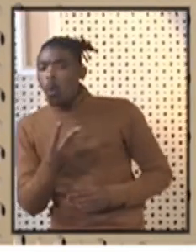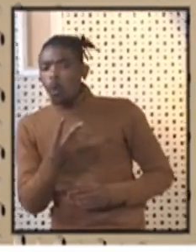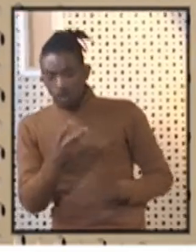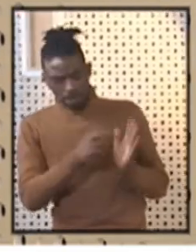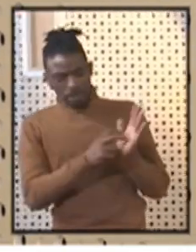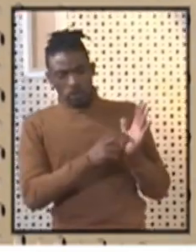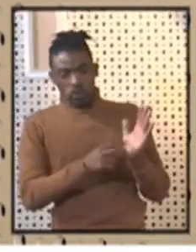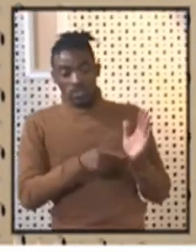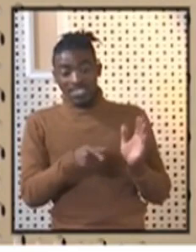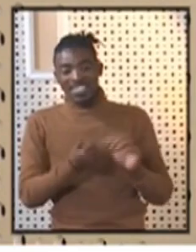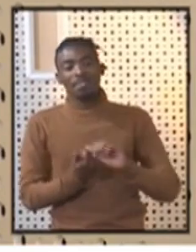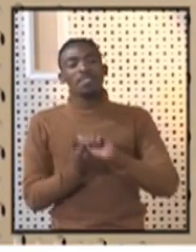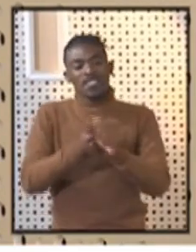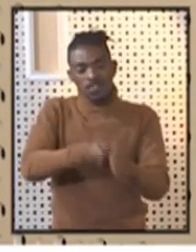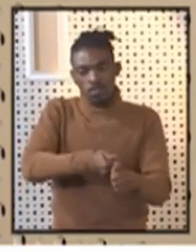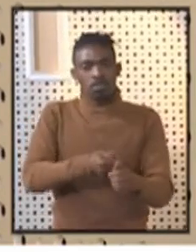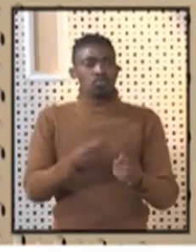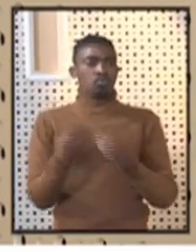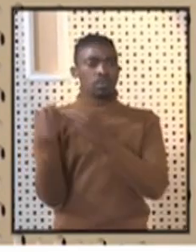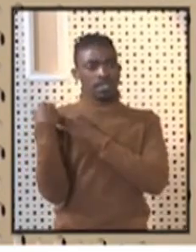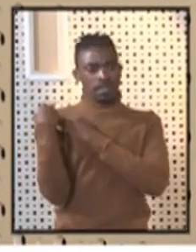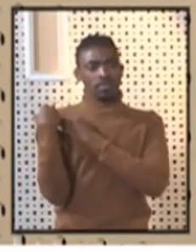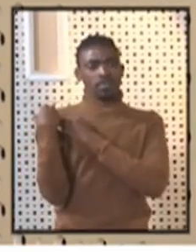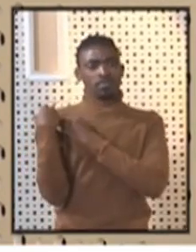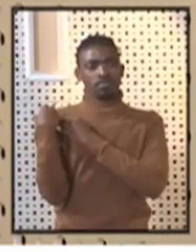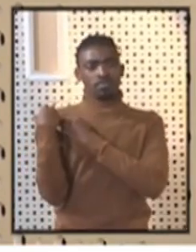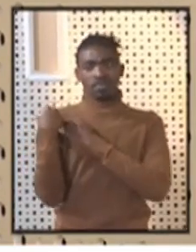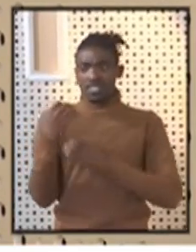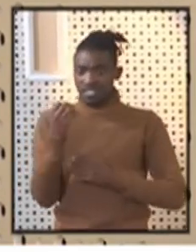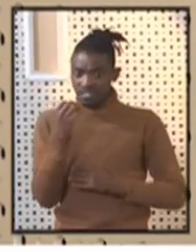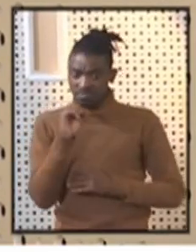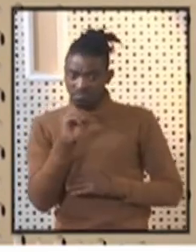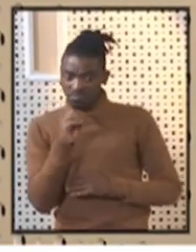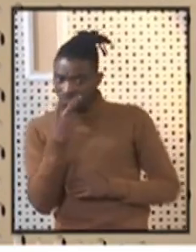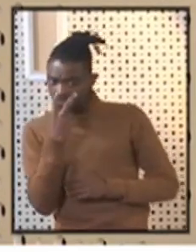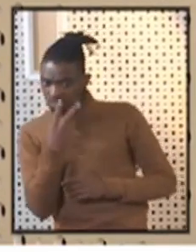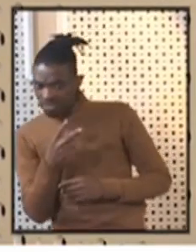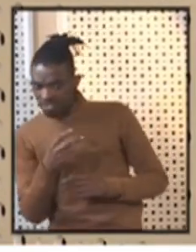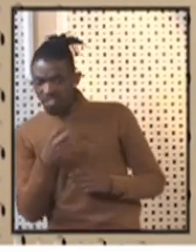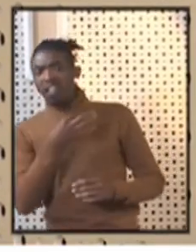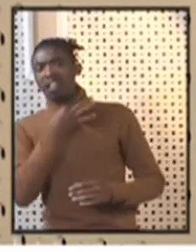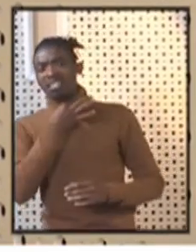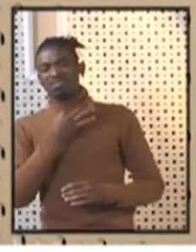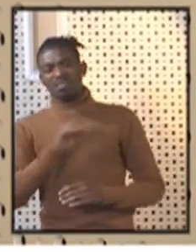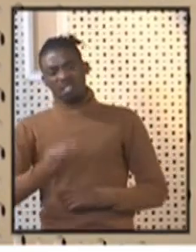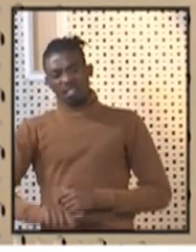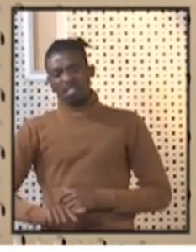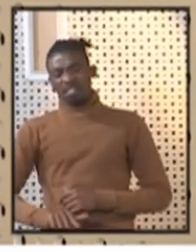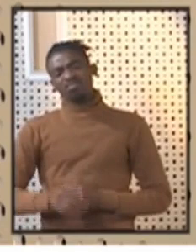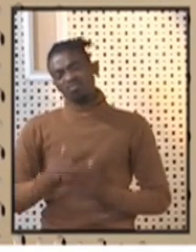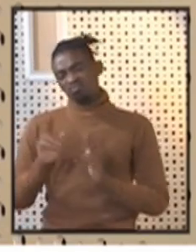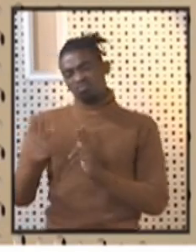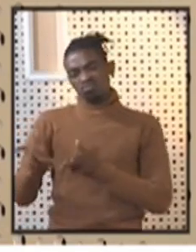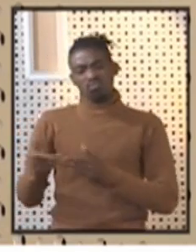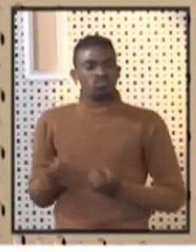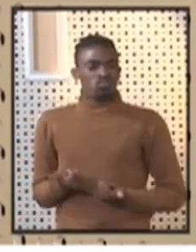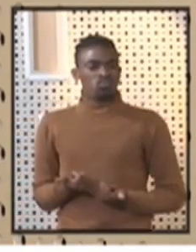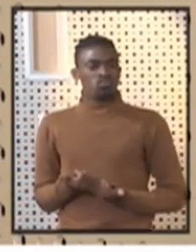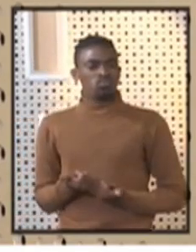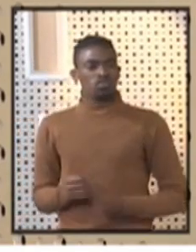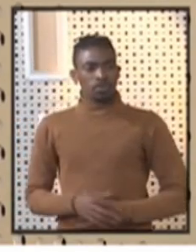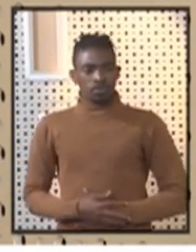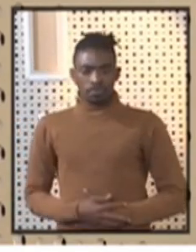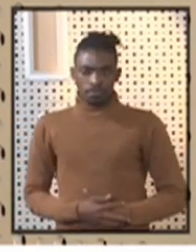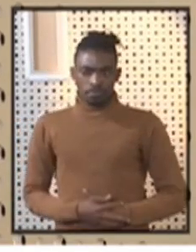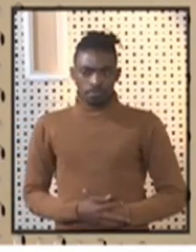the risk. When the risk is low, you release and put lesser restrictions. Now, we've opted not to